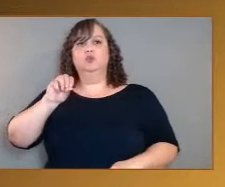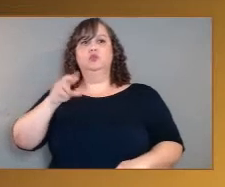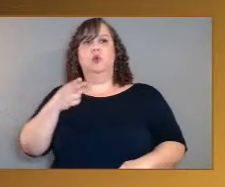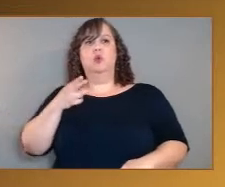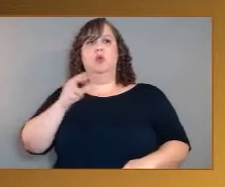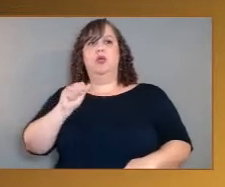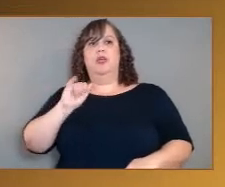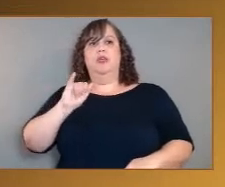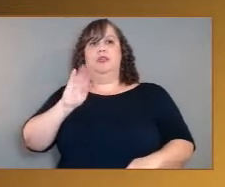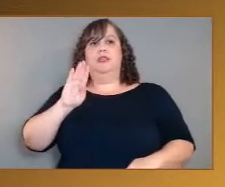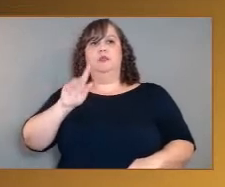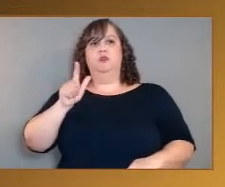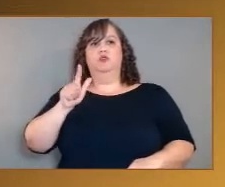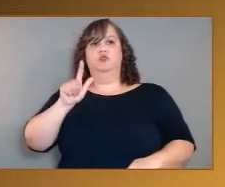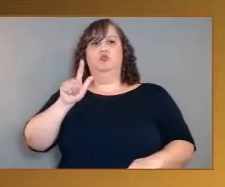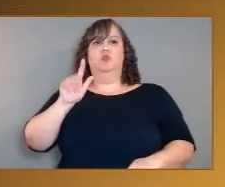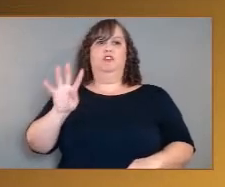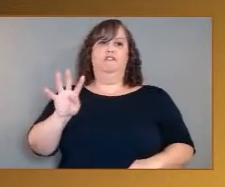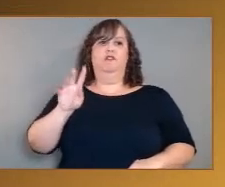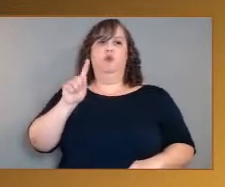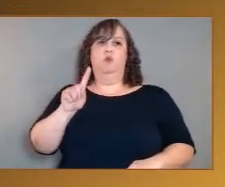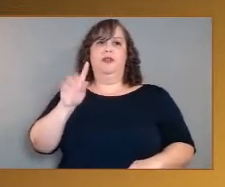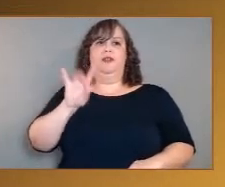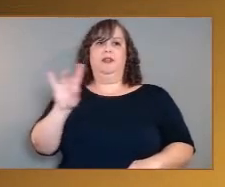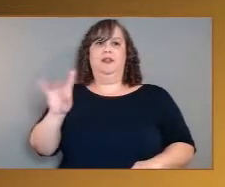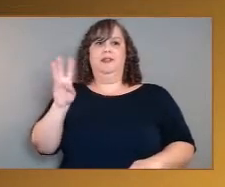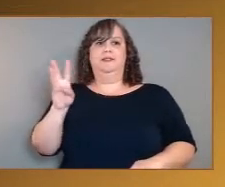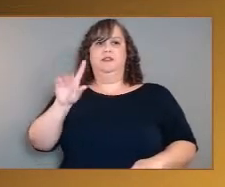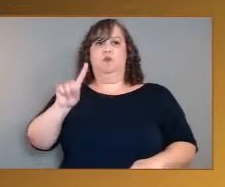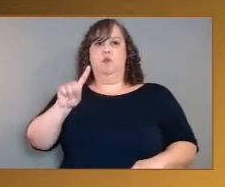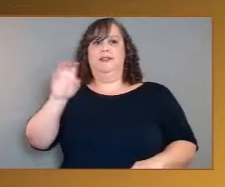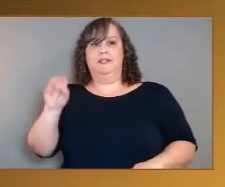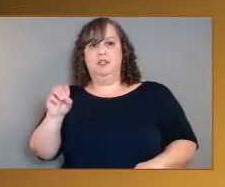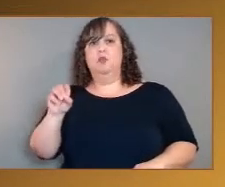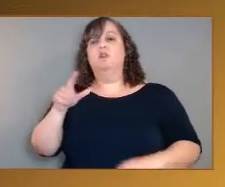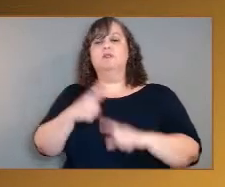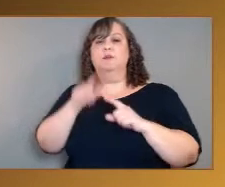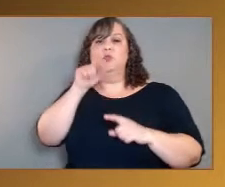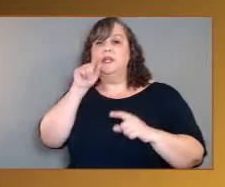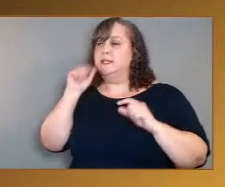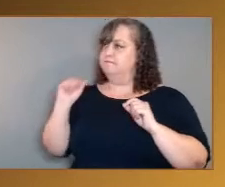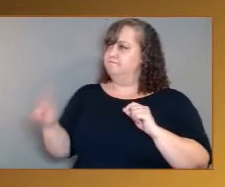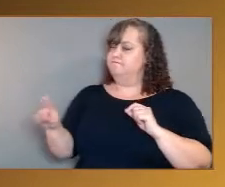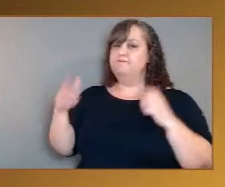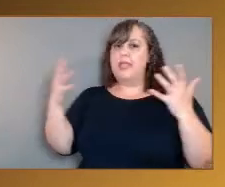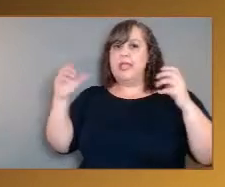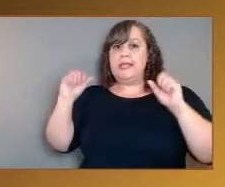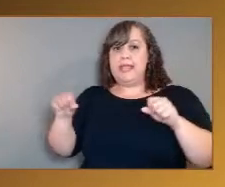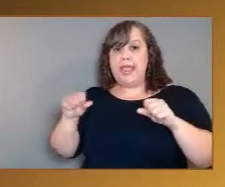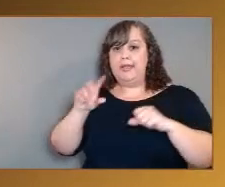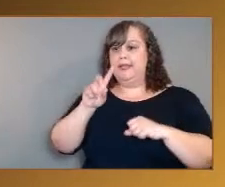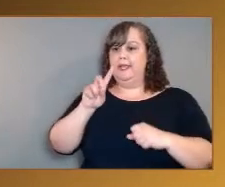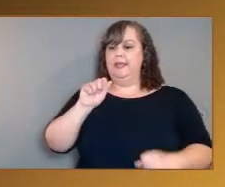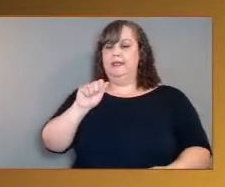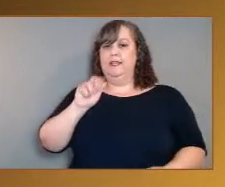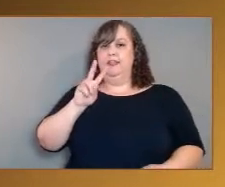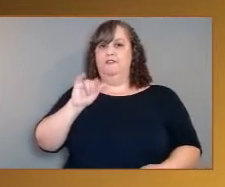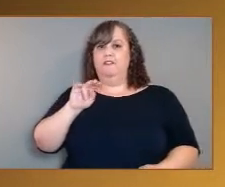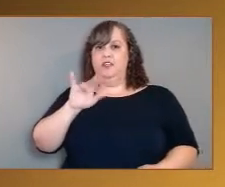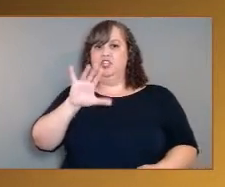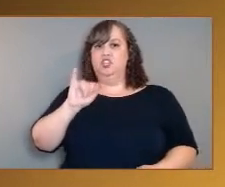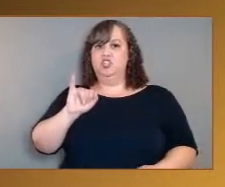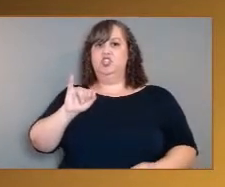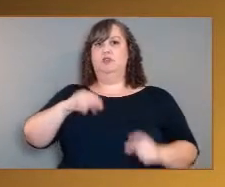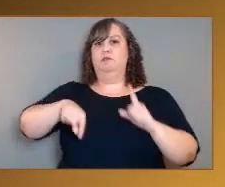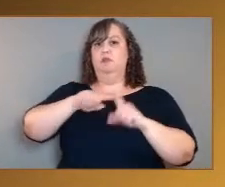who is from Twitter, and asks, can the Da Vinci Plus probe capture images of the surrounding landscape after it